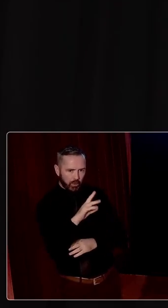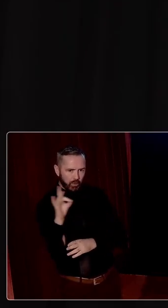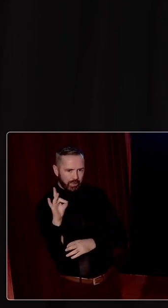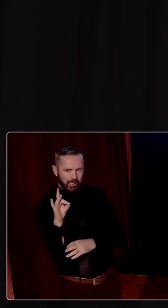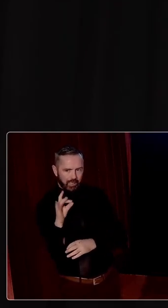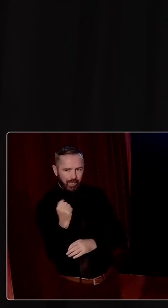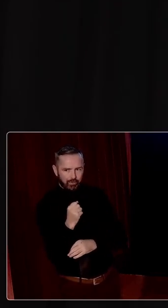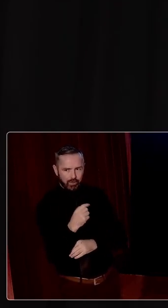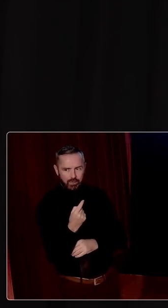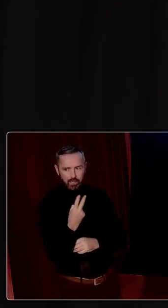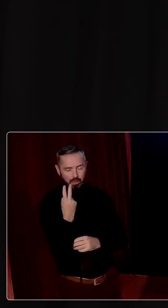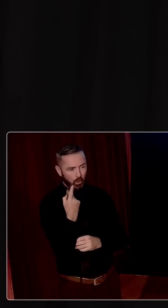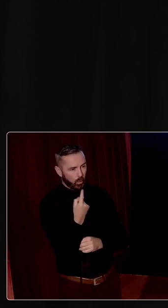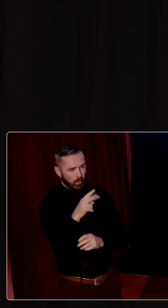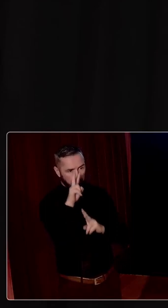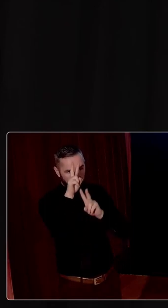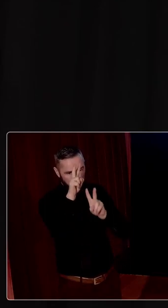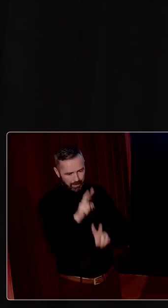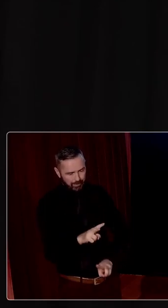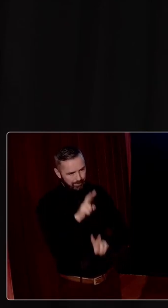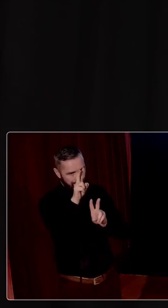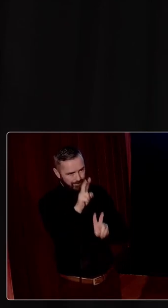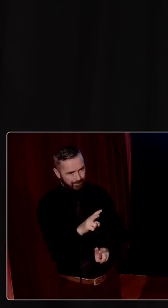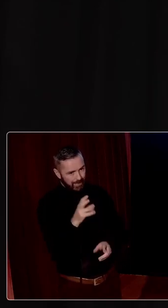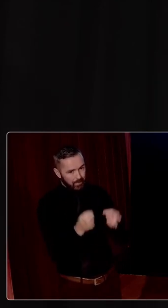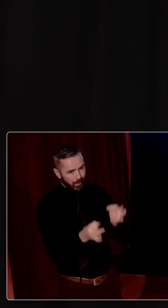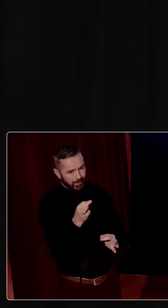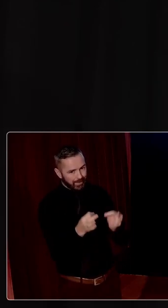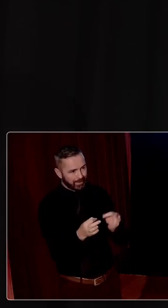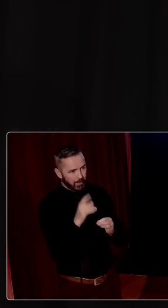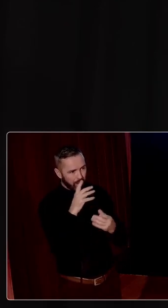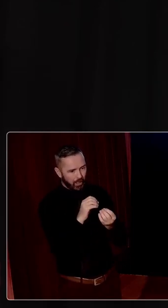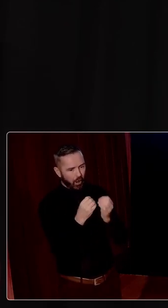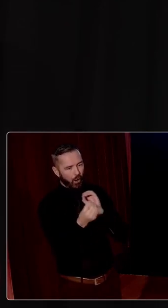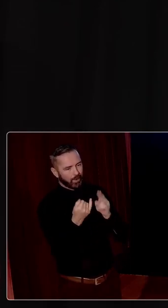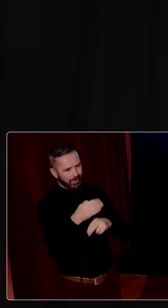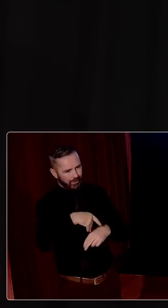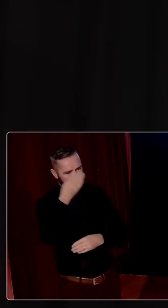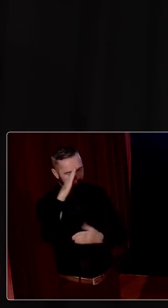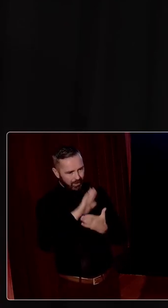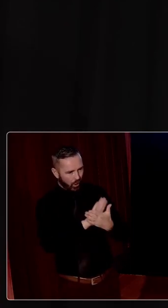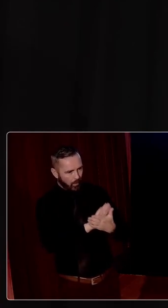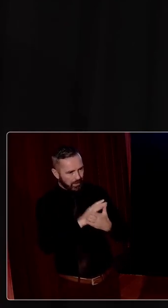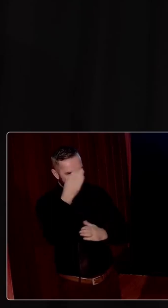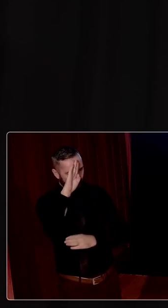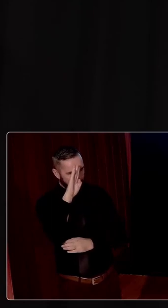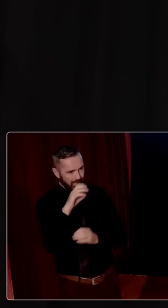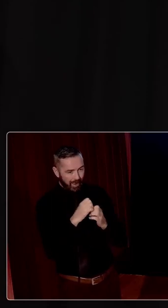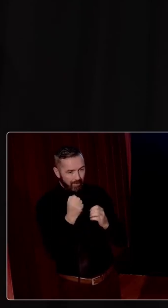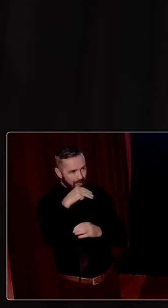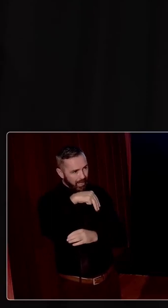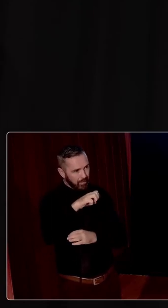politics now. And the opposition in Ireland to the every